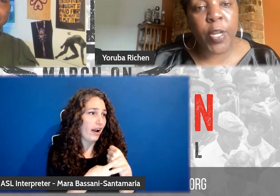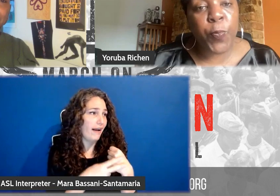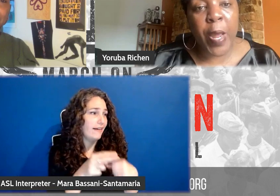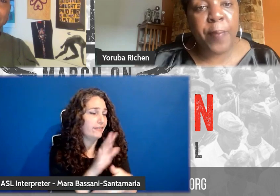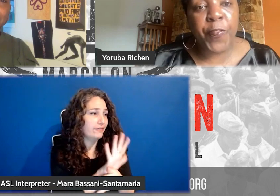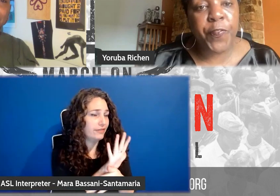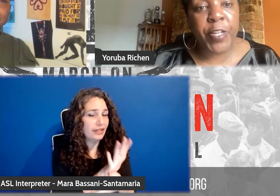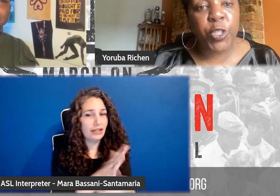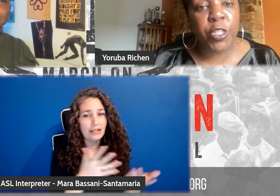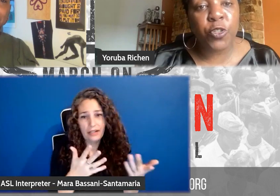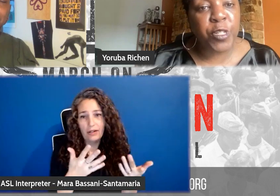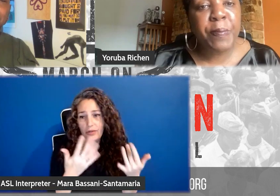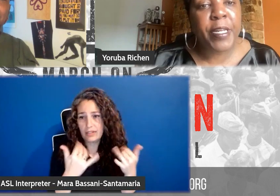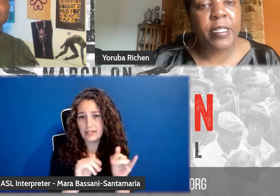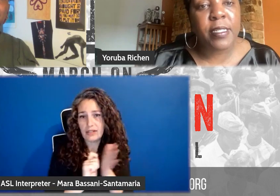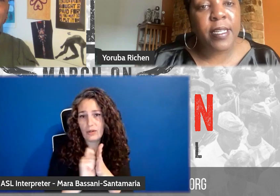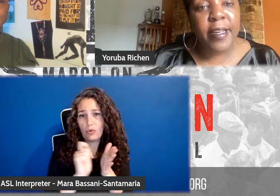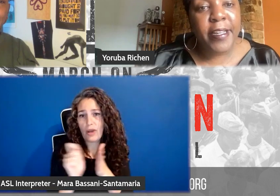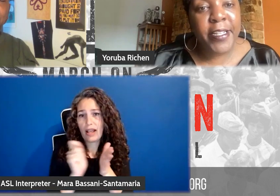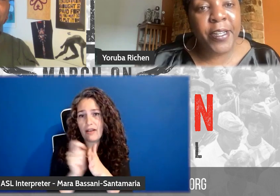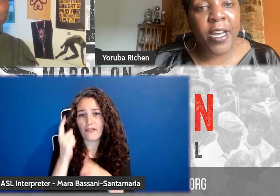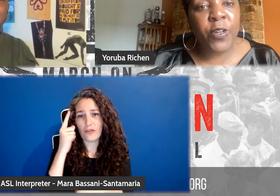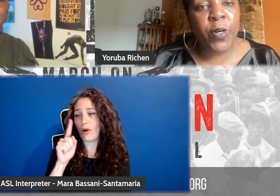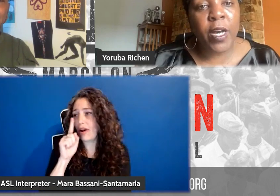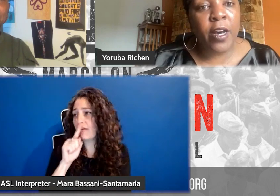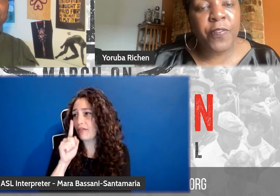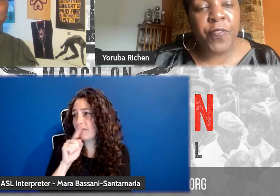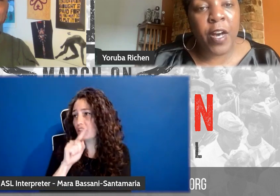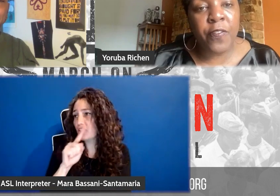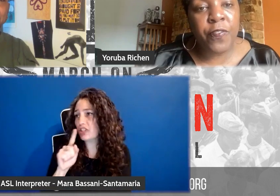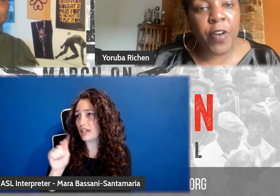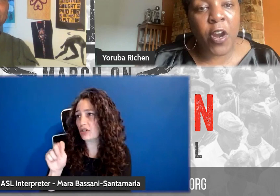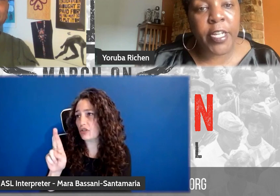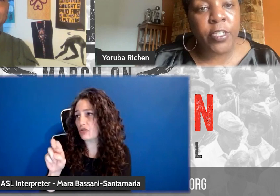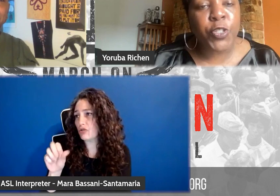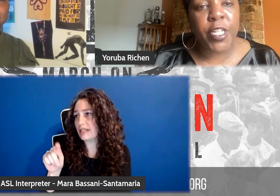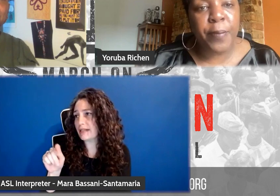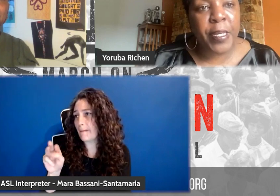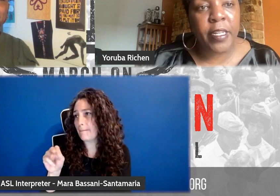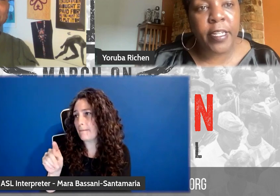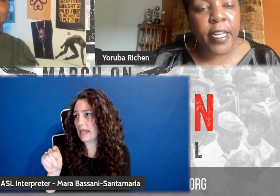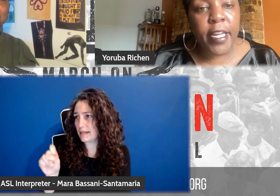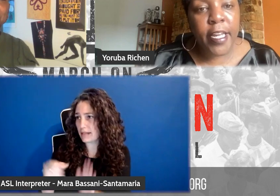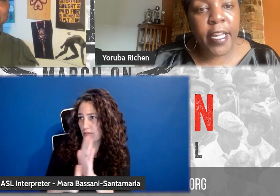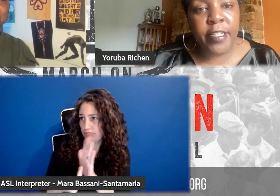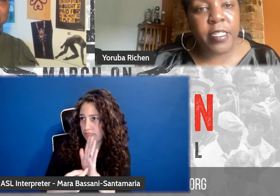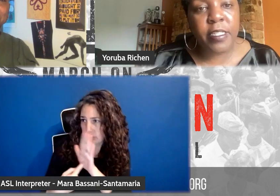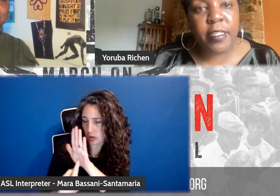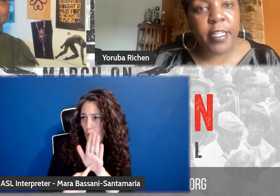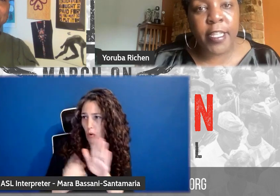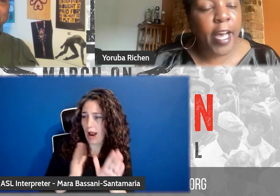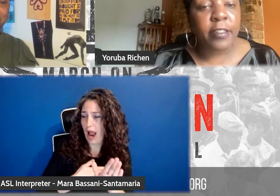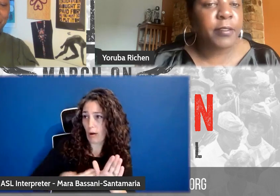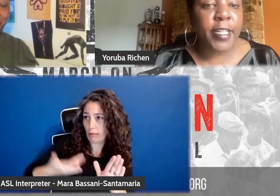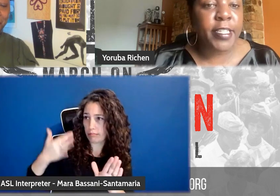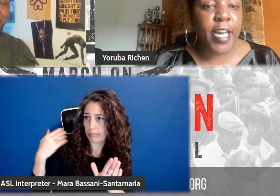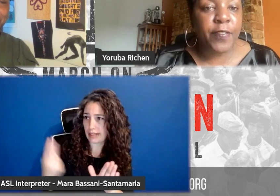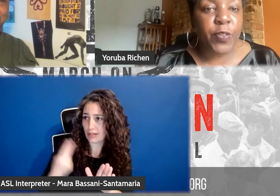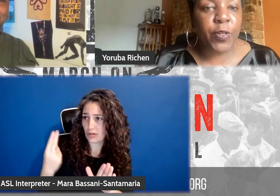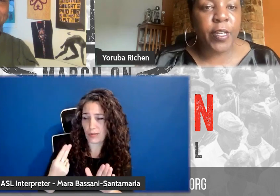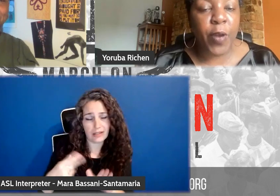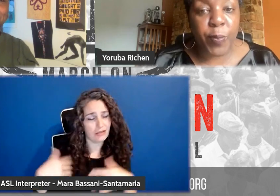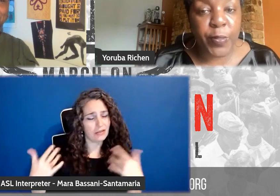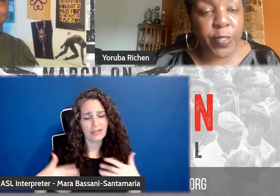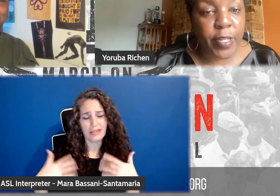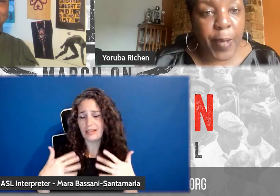stories that are ripe for fiction treatments. Absolutely. You know, of, of our history. I mean, it's, yeah, it's